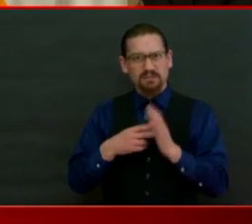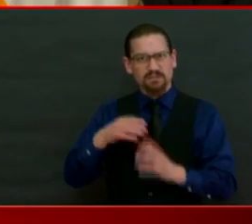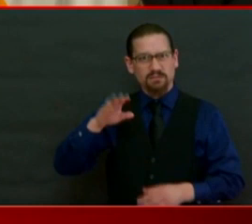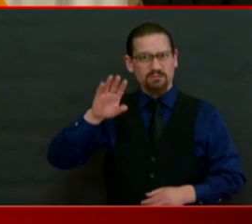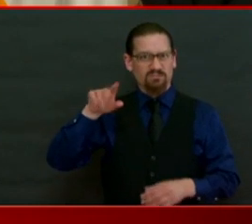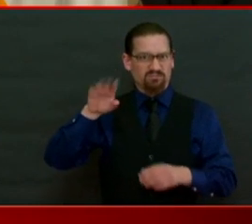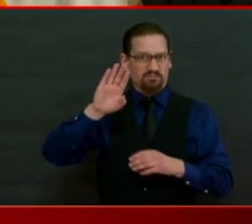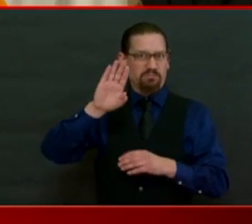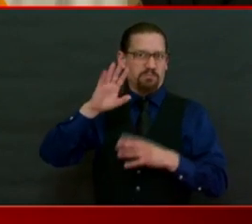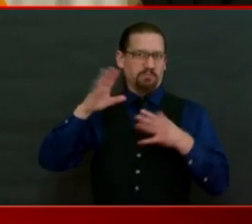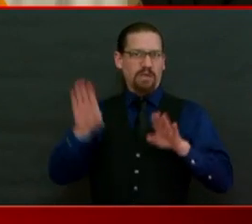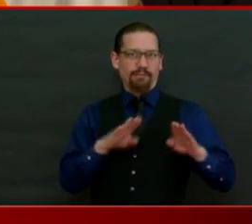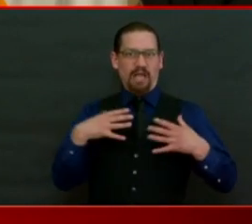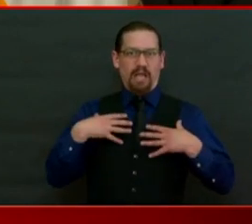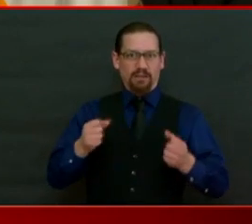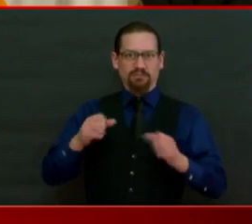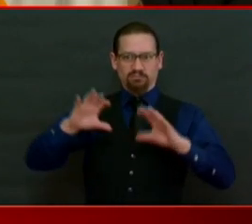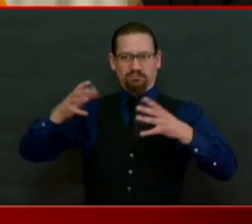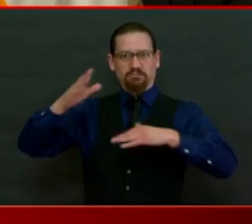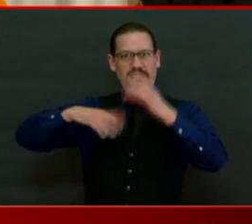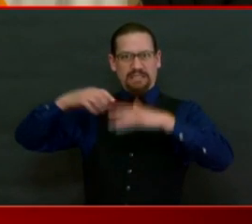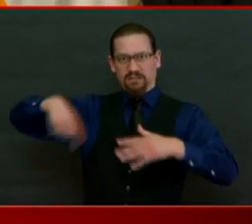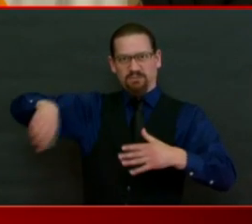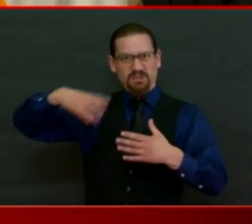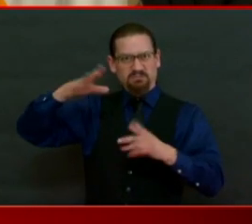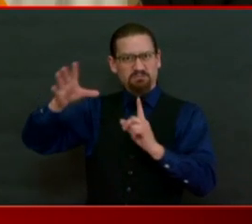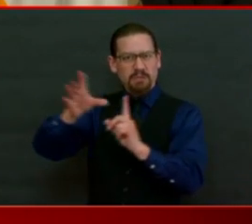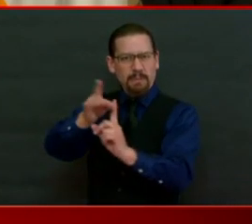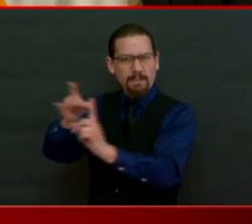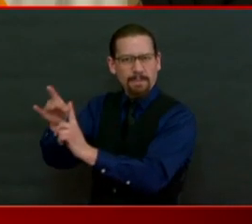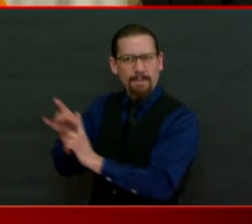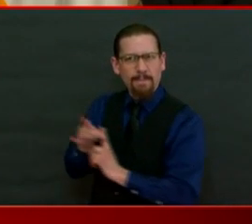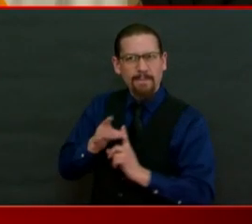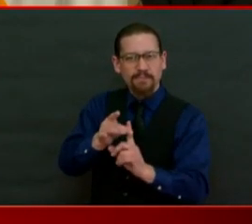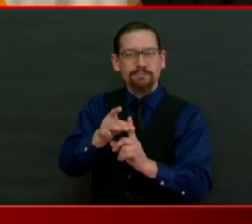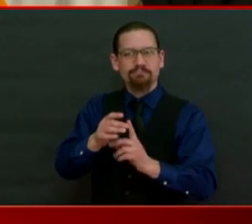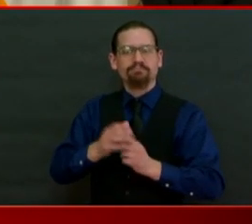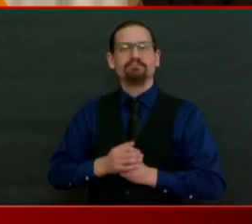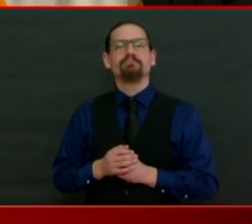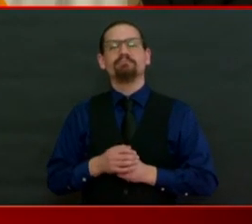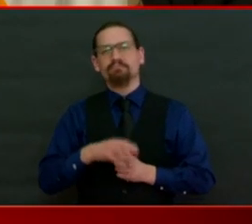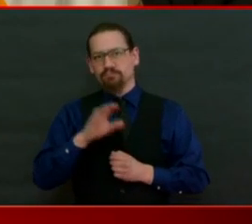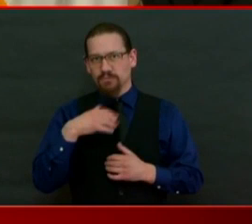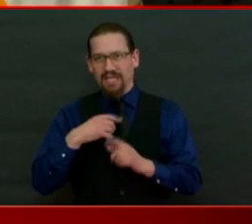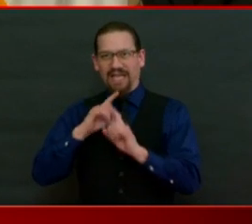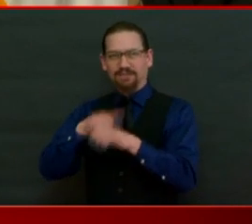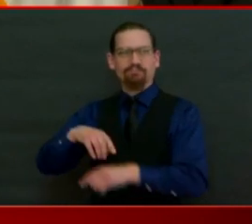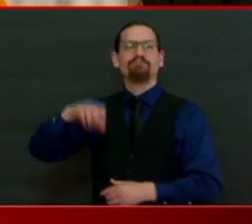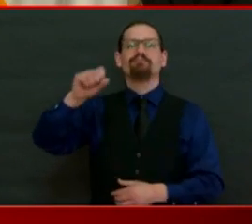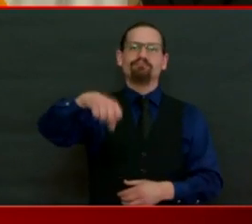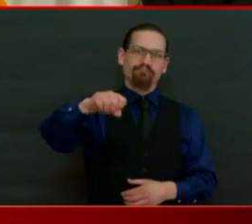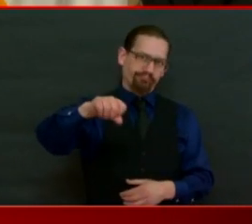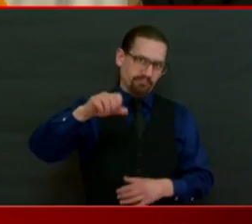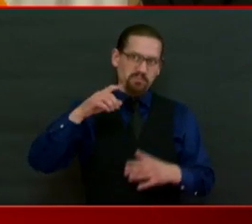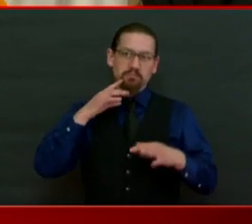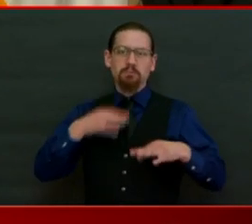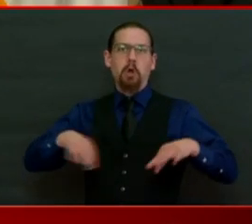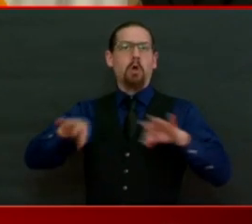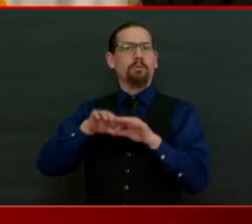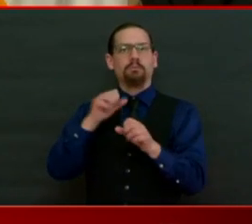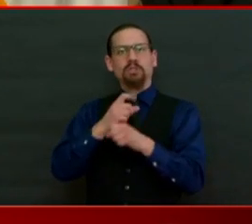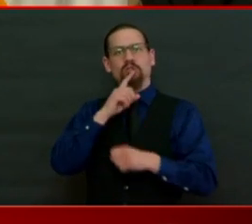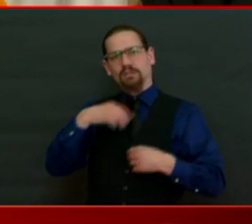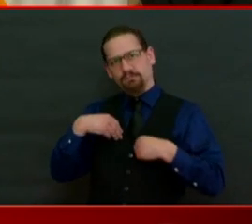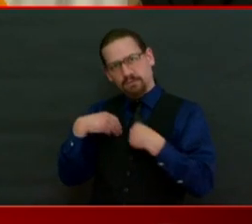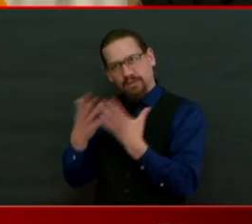for that question, Rich, because it is important for us to make sure that testing is done in the particular settings where we know